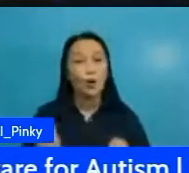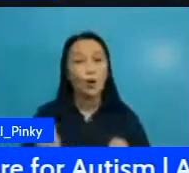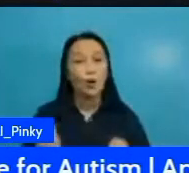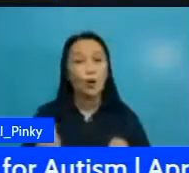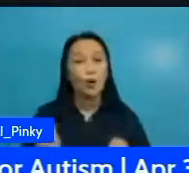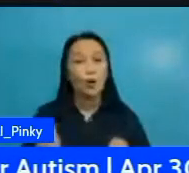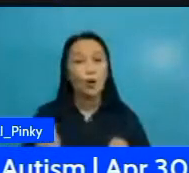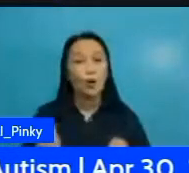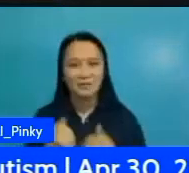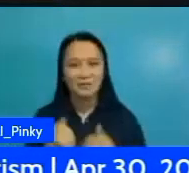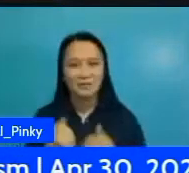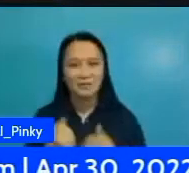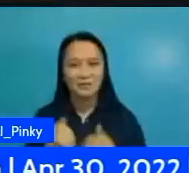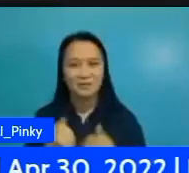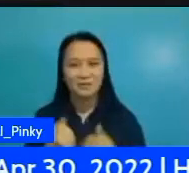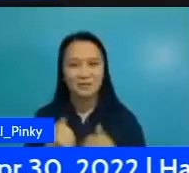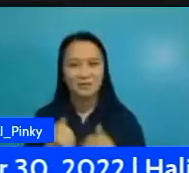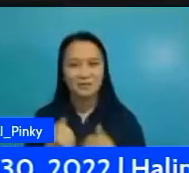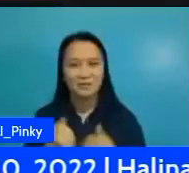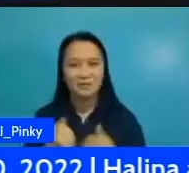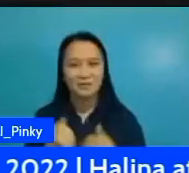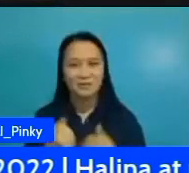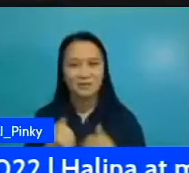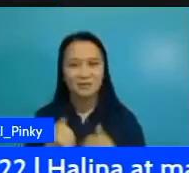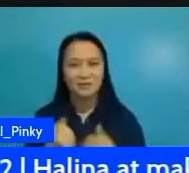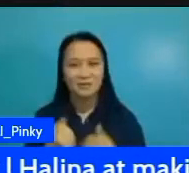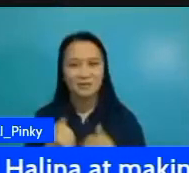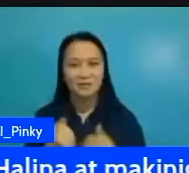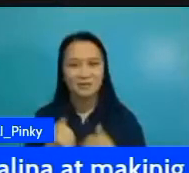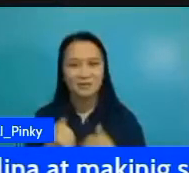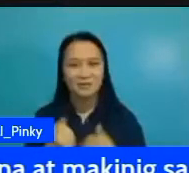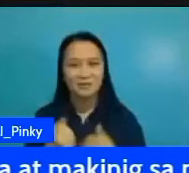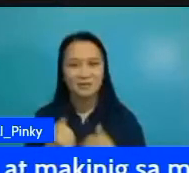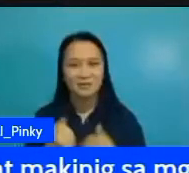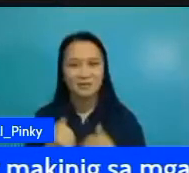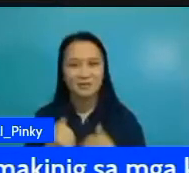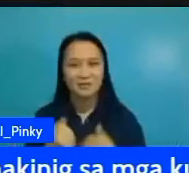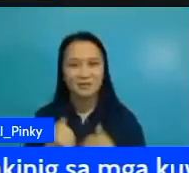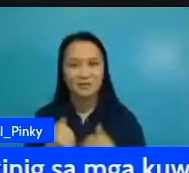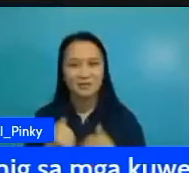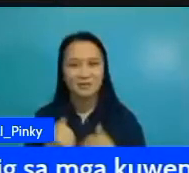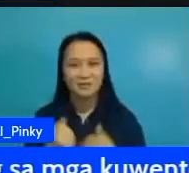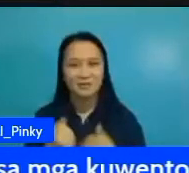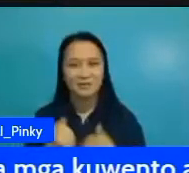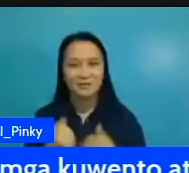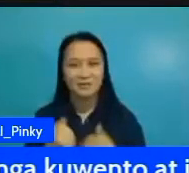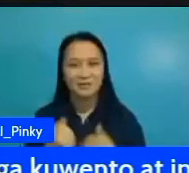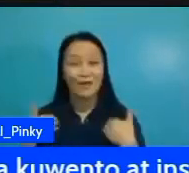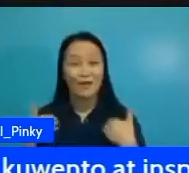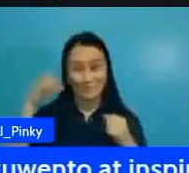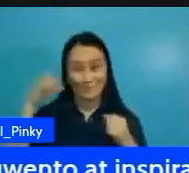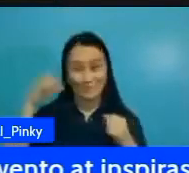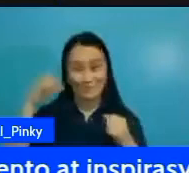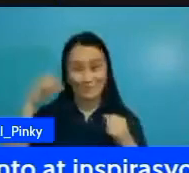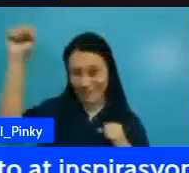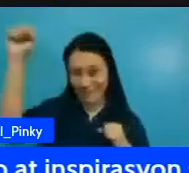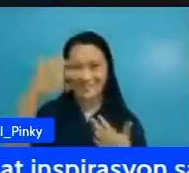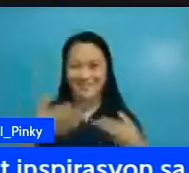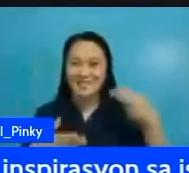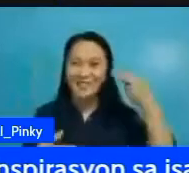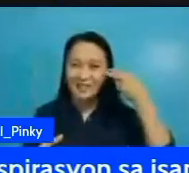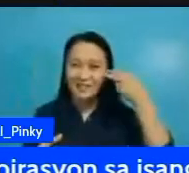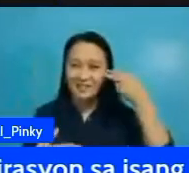for the special families out there our autism hero and autism ninja urge you to look into special olympics